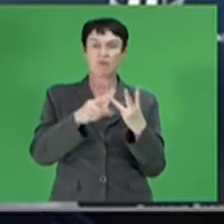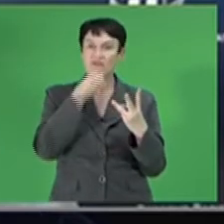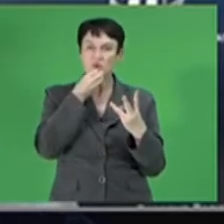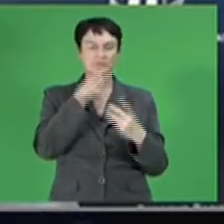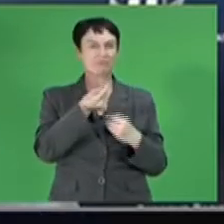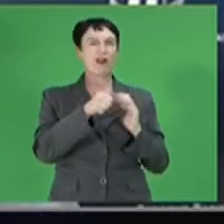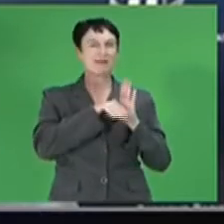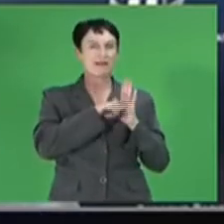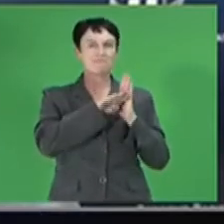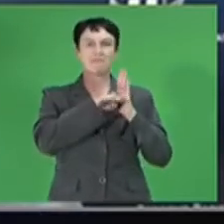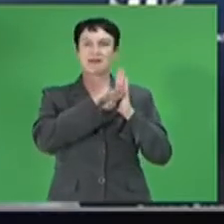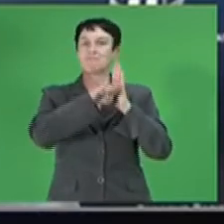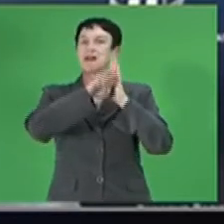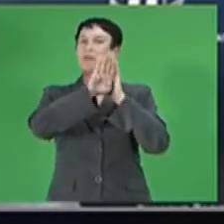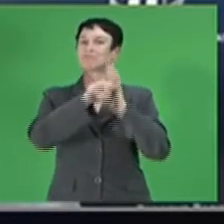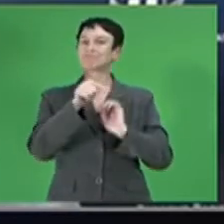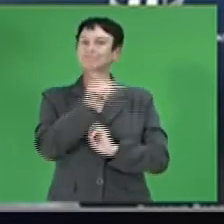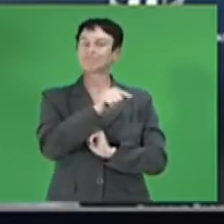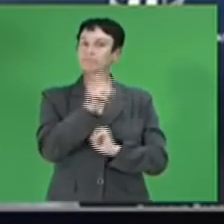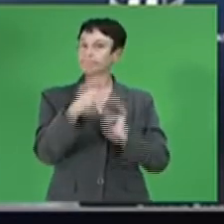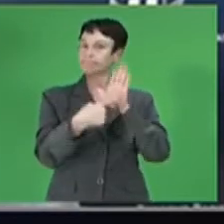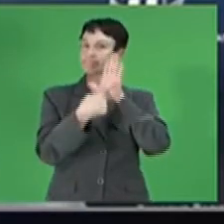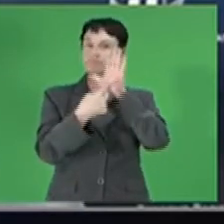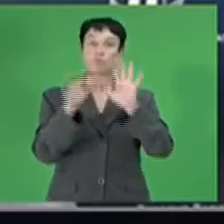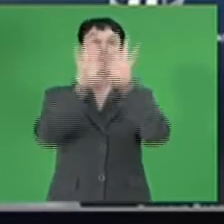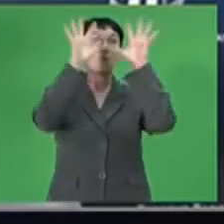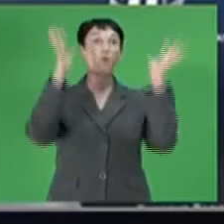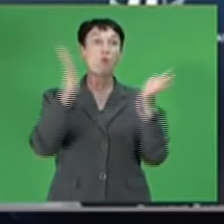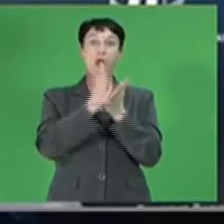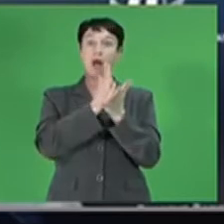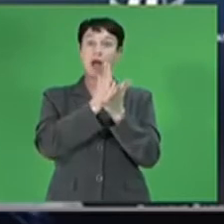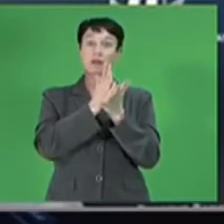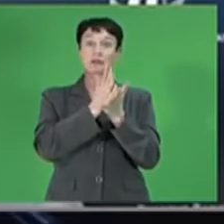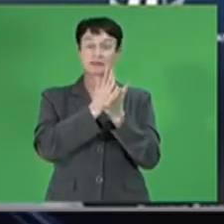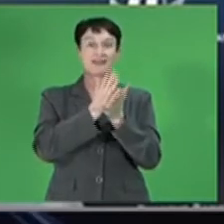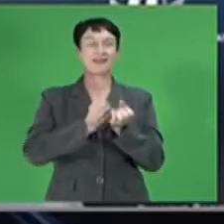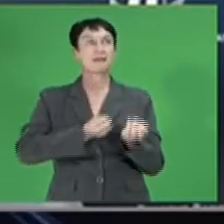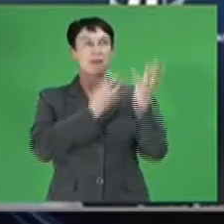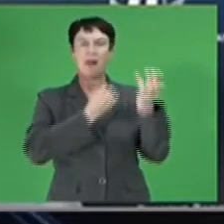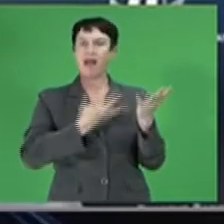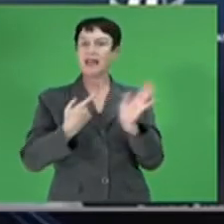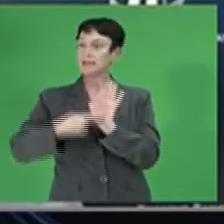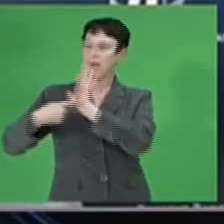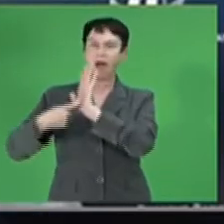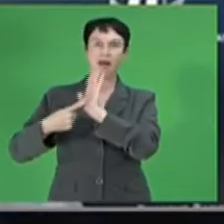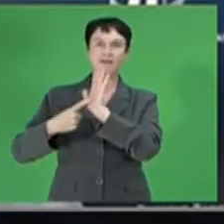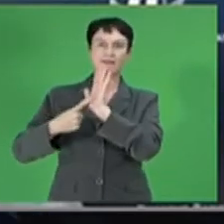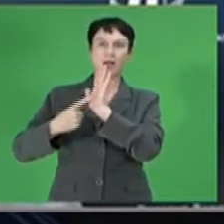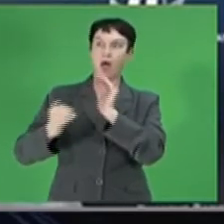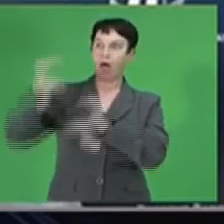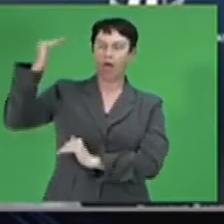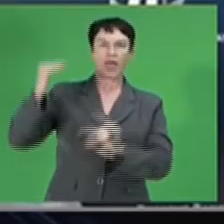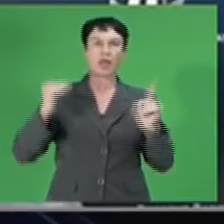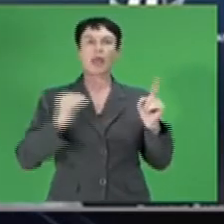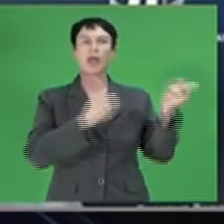This reflects both global supply shortages and strong demand. This has passed through to consumer